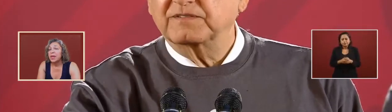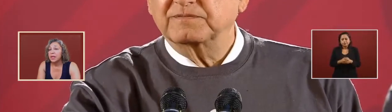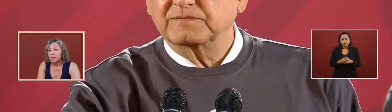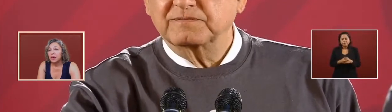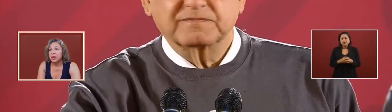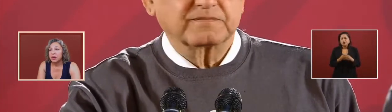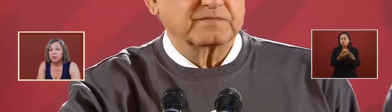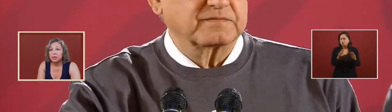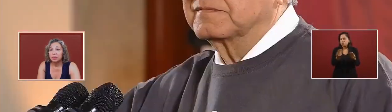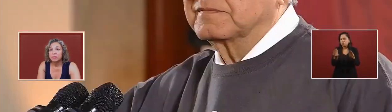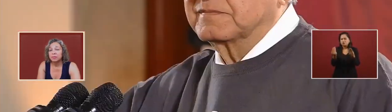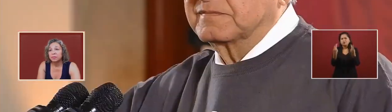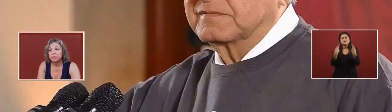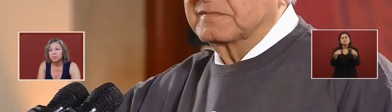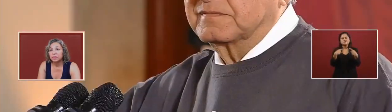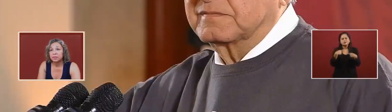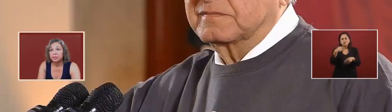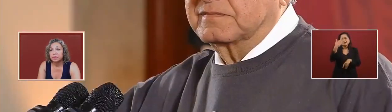many that know